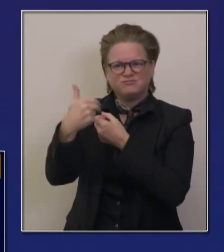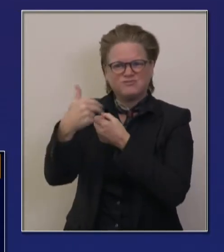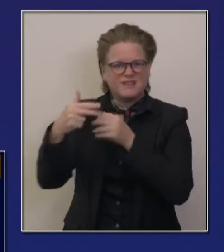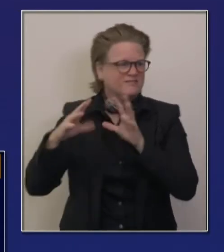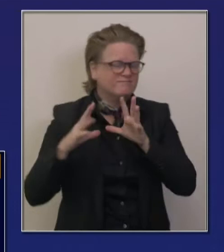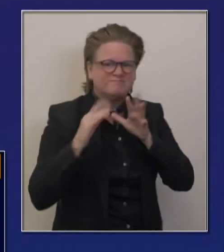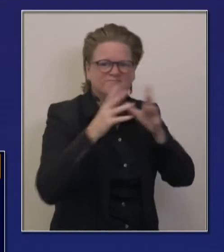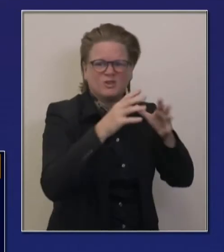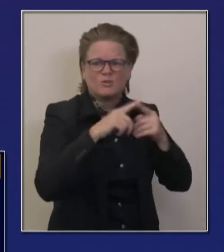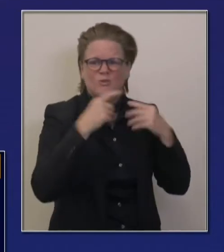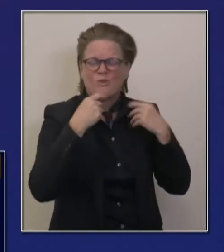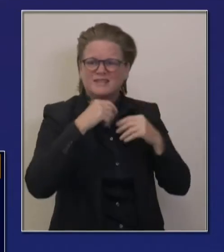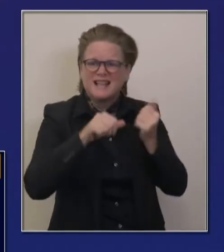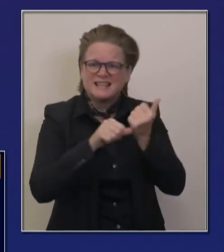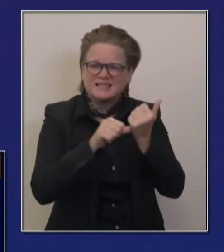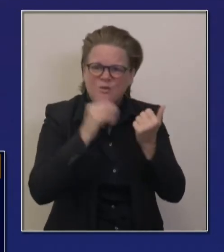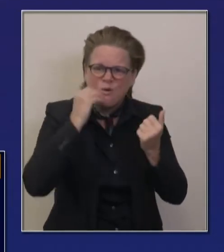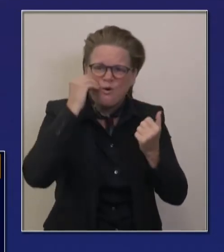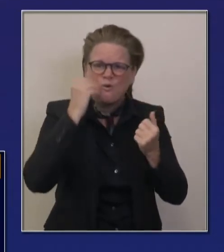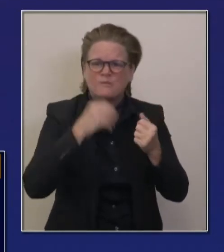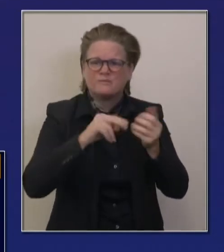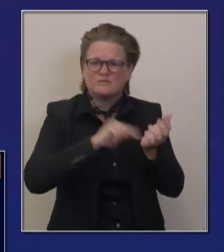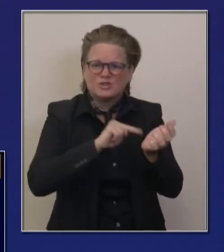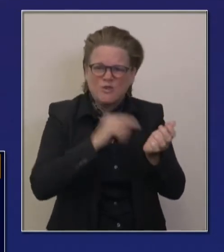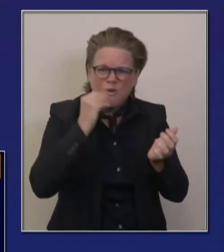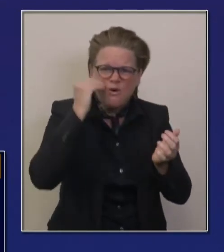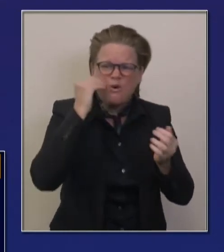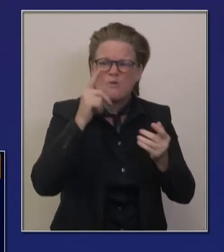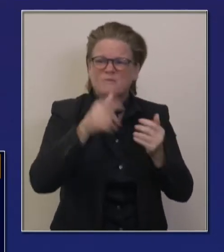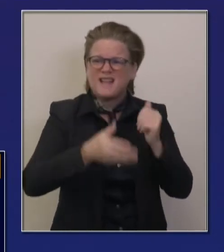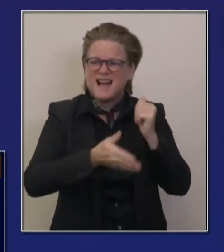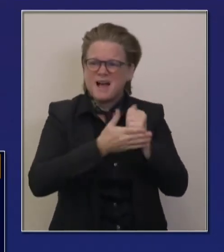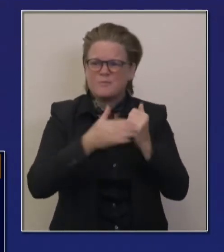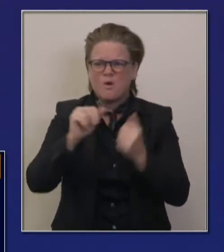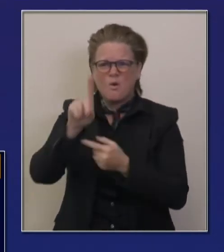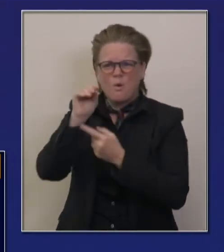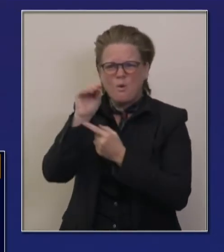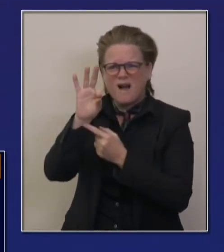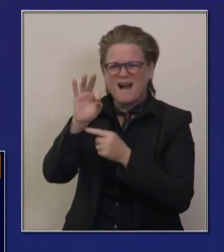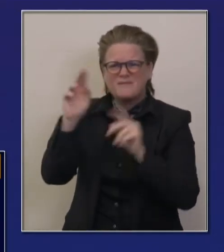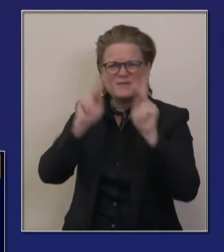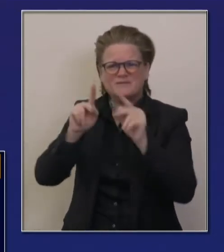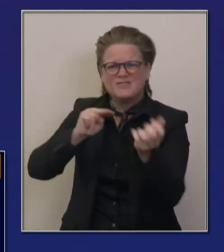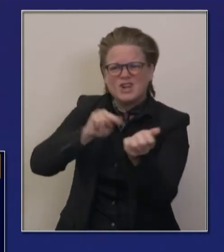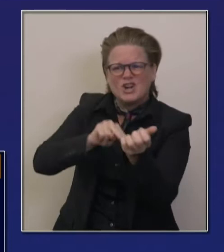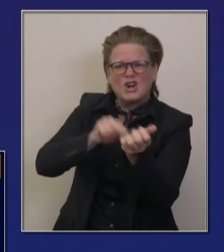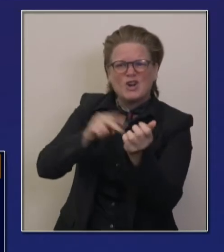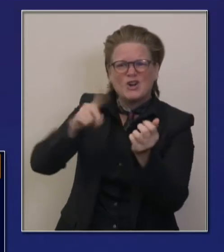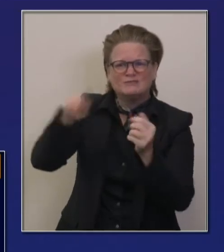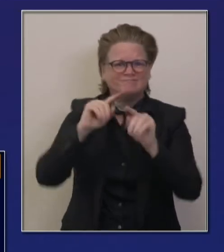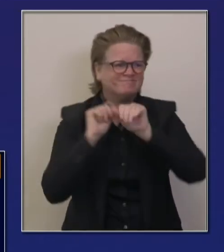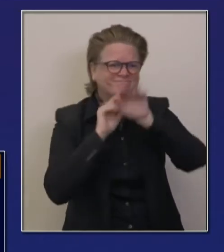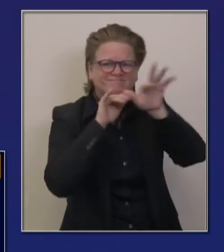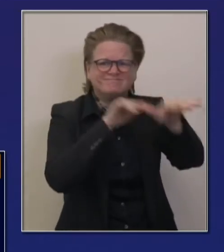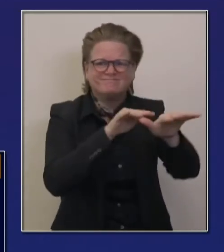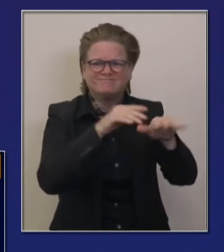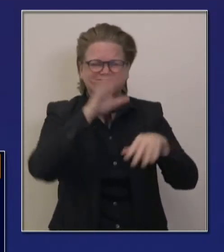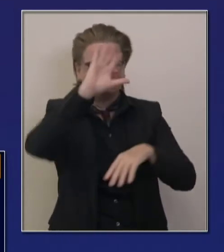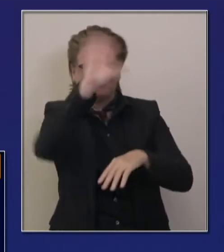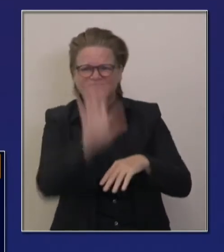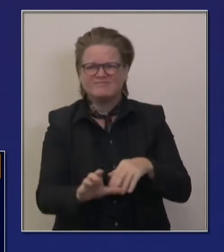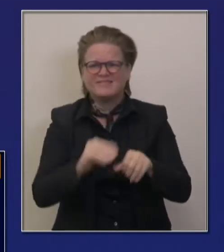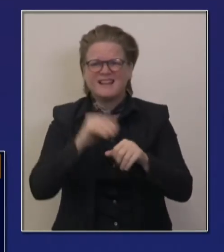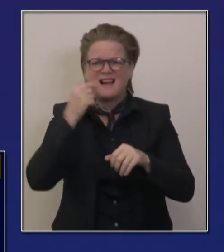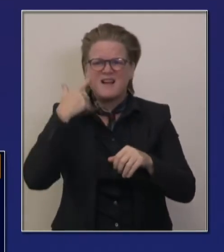that already have been, you can see the 109 facilities that they've been, uh, supporting in the last number of months. Uh,